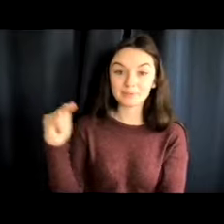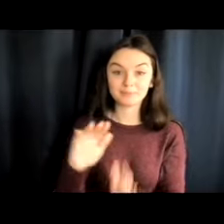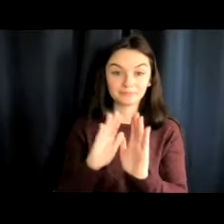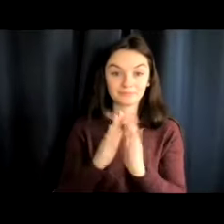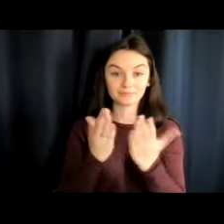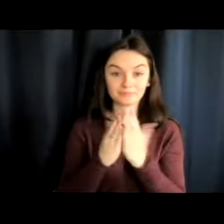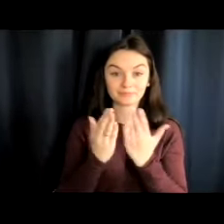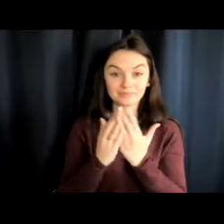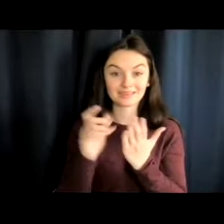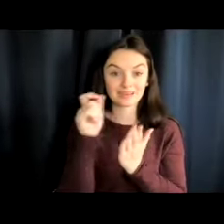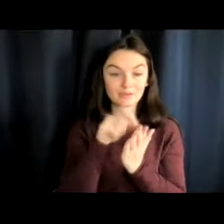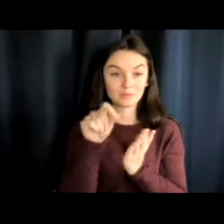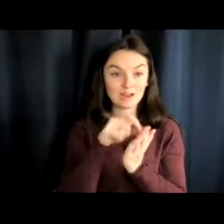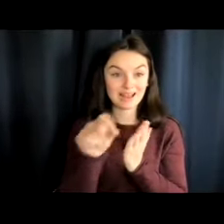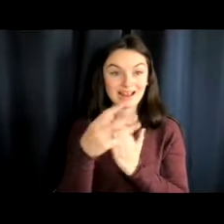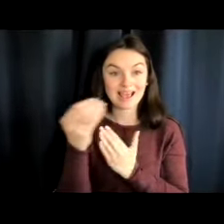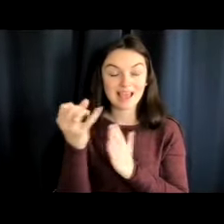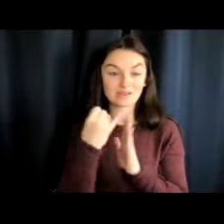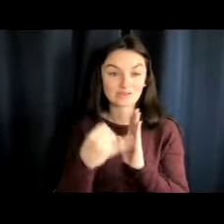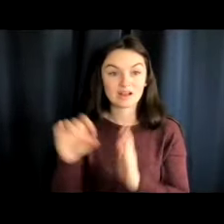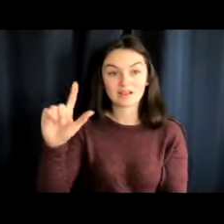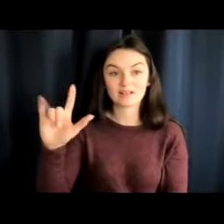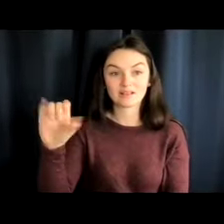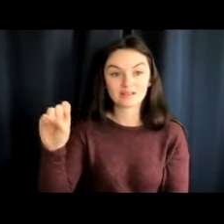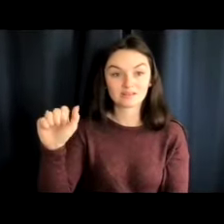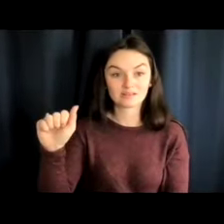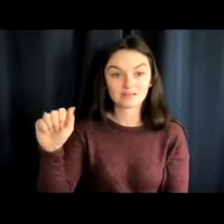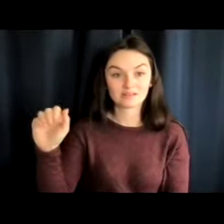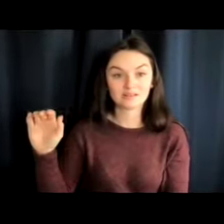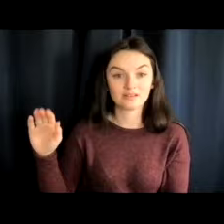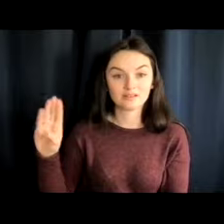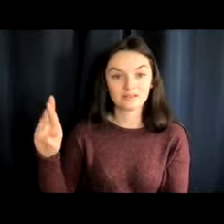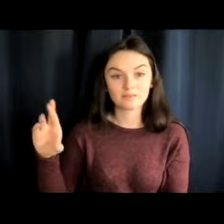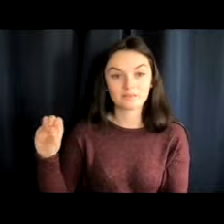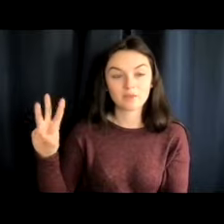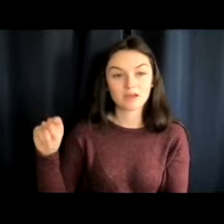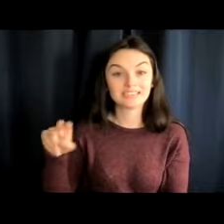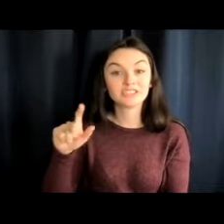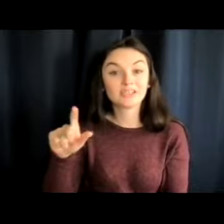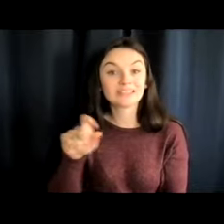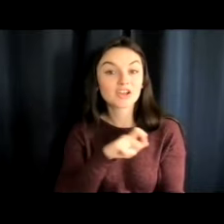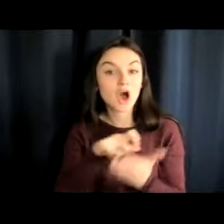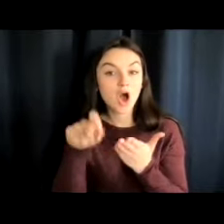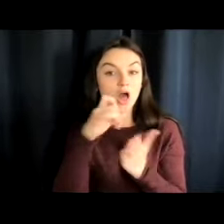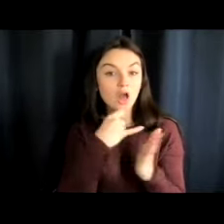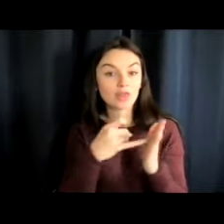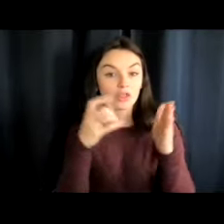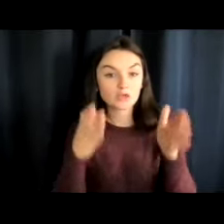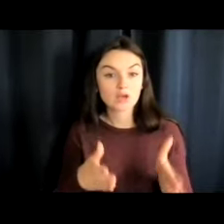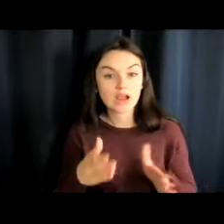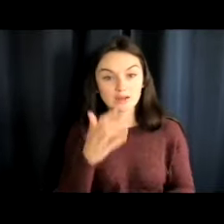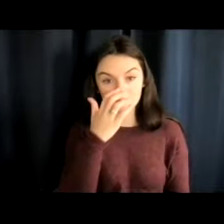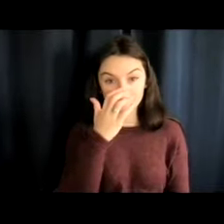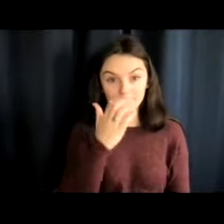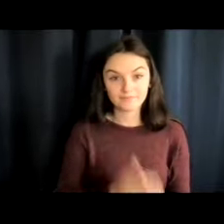illustrated by Lisa Brown. So she's an office reader. So she wrote the words and drew